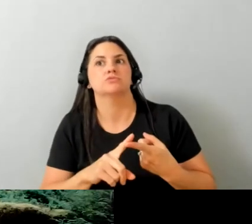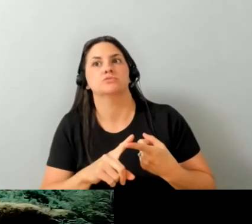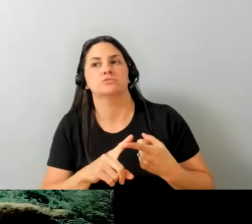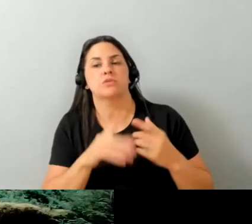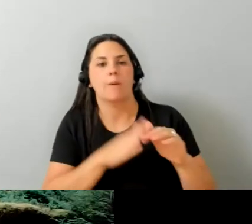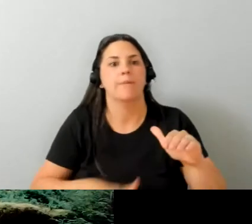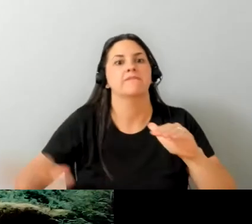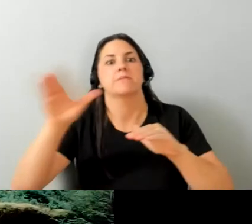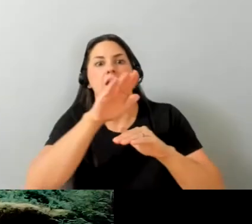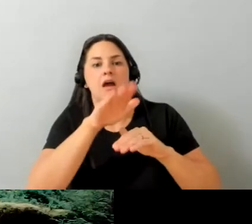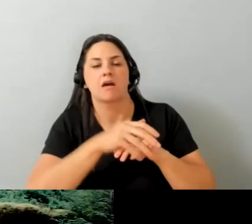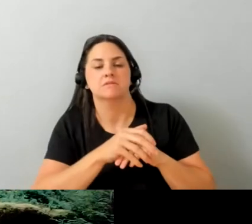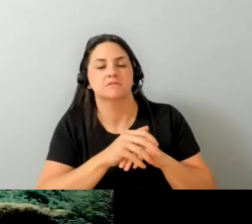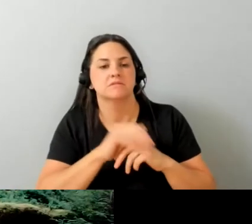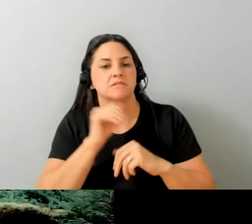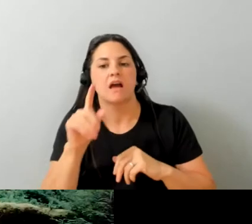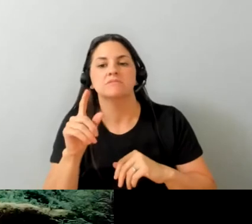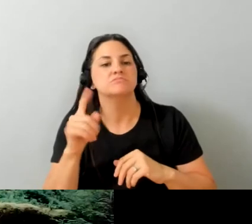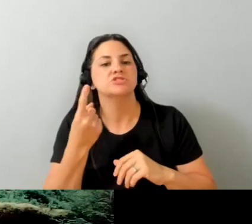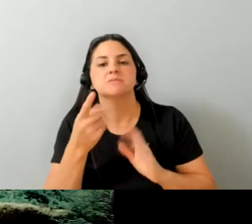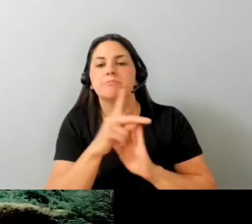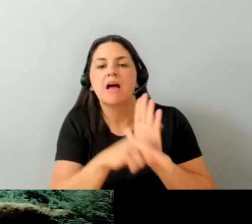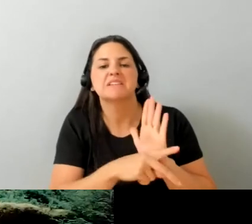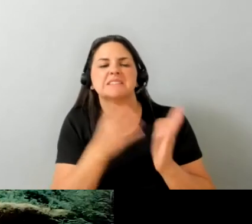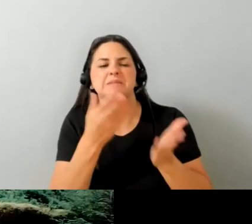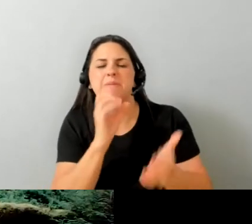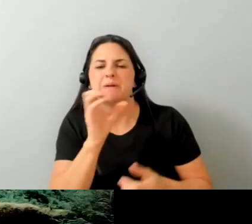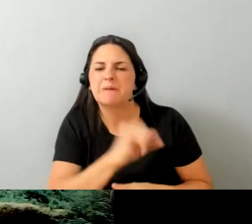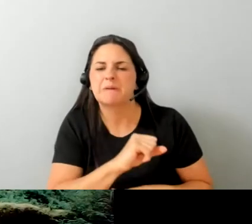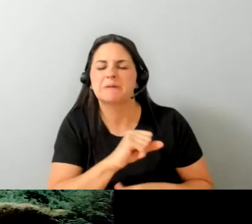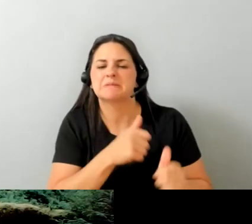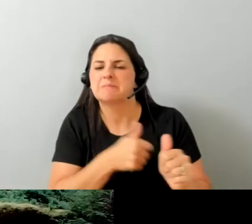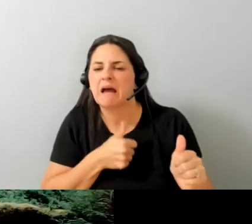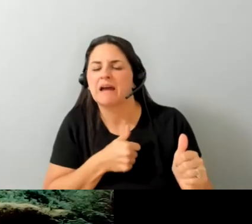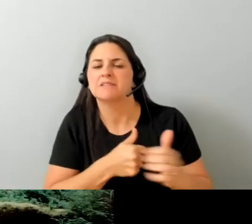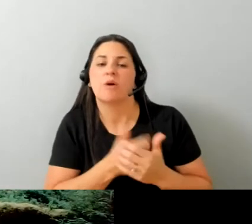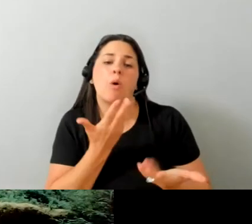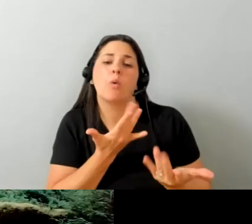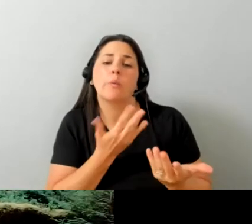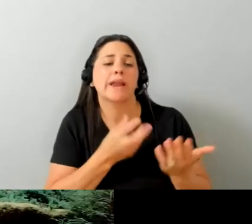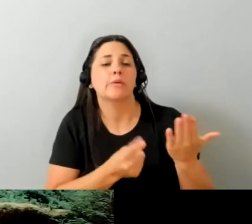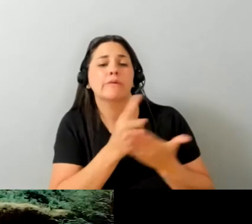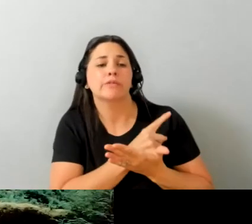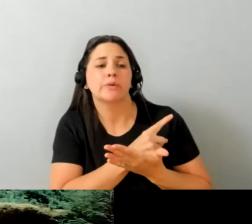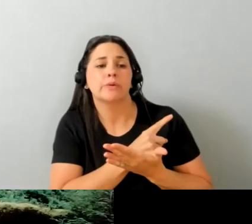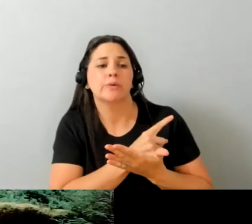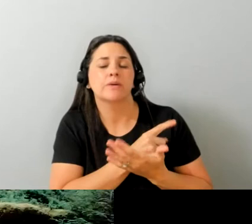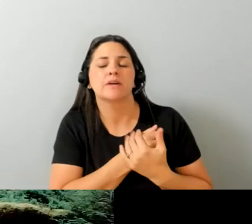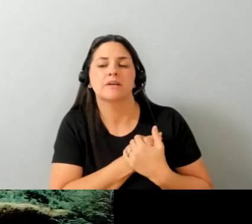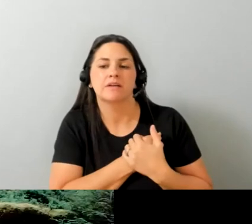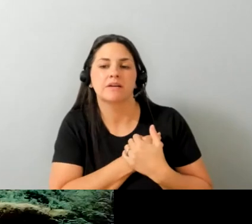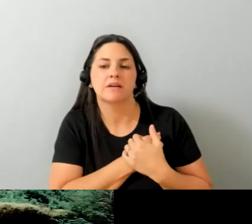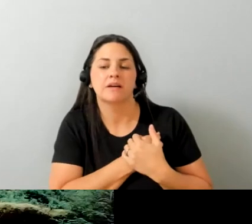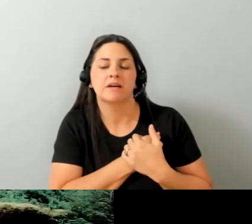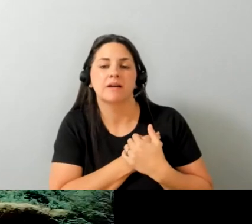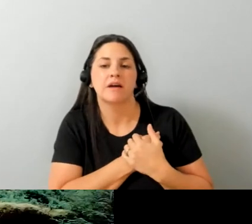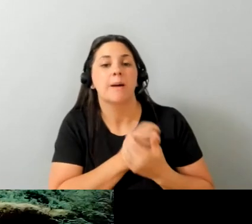maybe sometimes even in spite of uh policy that's a little outdated and it's it's waiting a review or something if you look at the big employer uh whereas